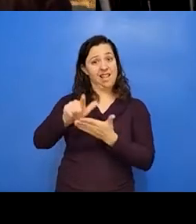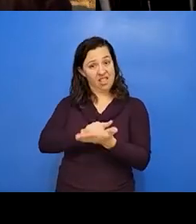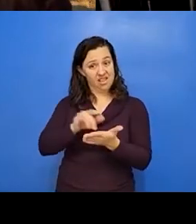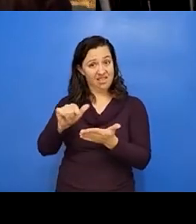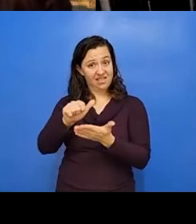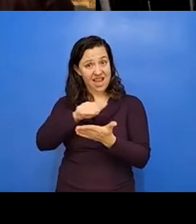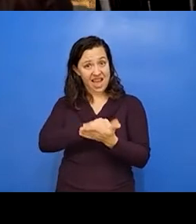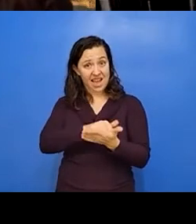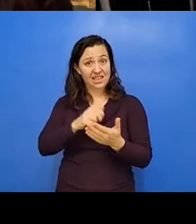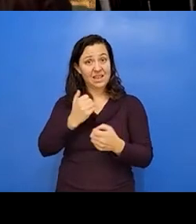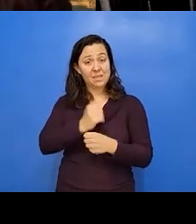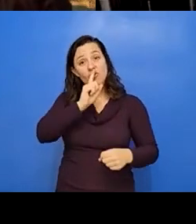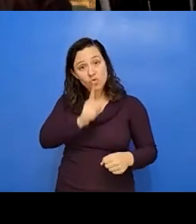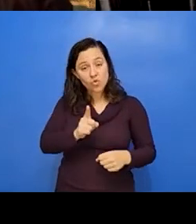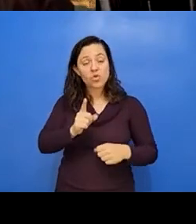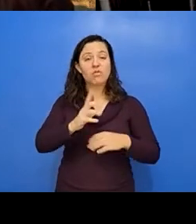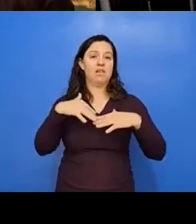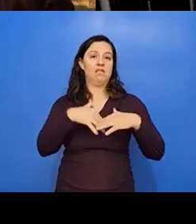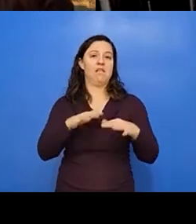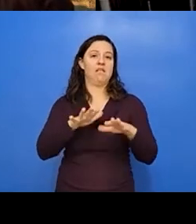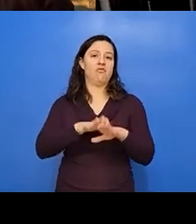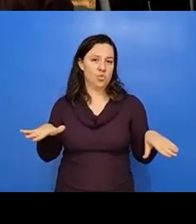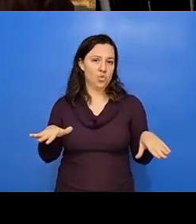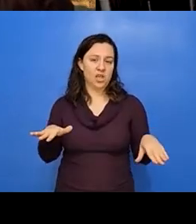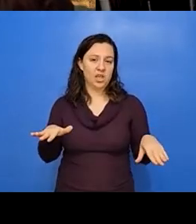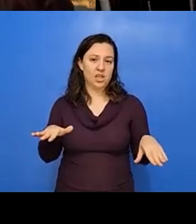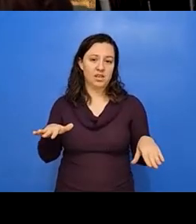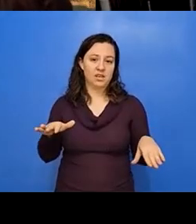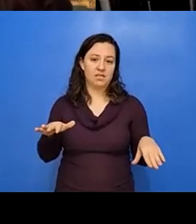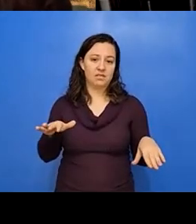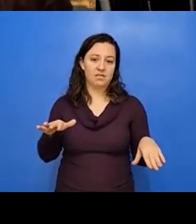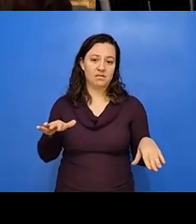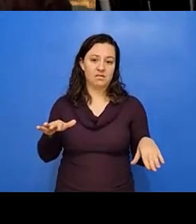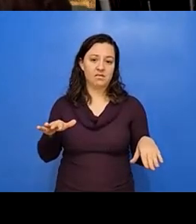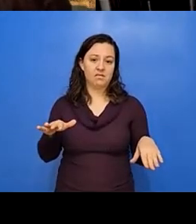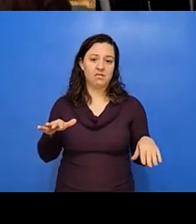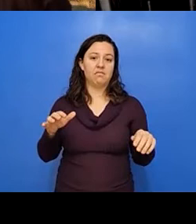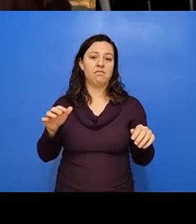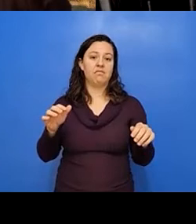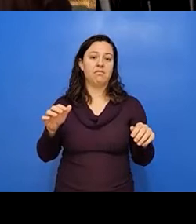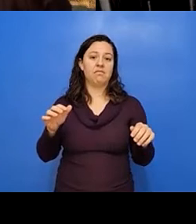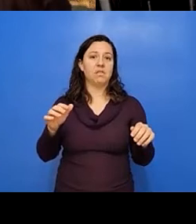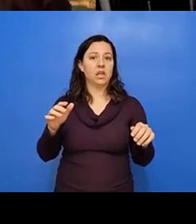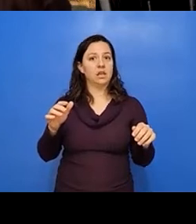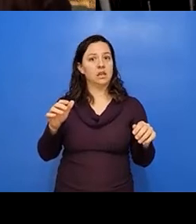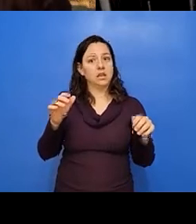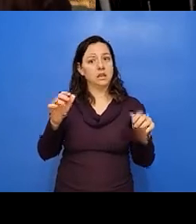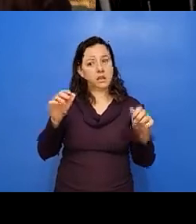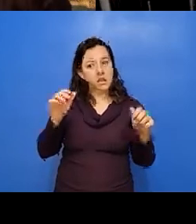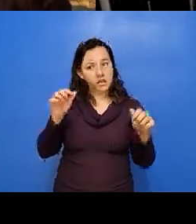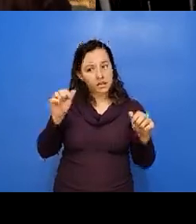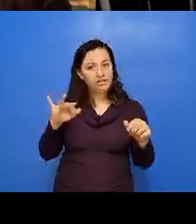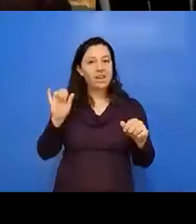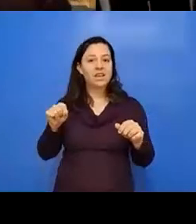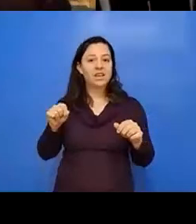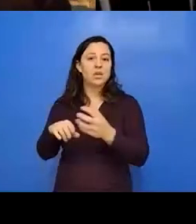that native children are, are able to be placed in other family or